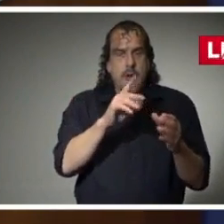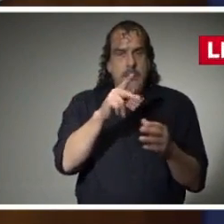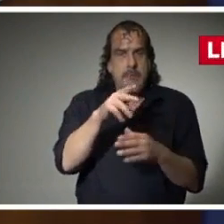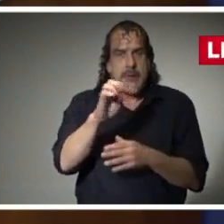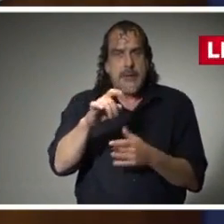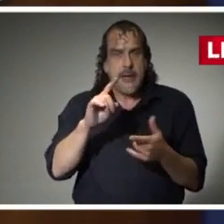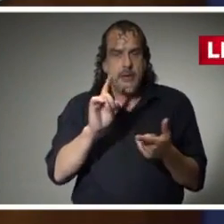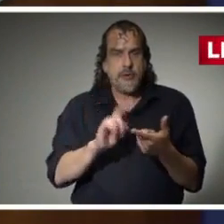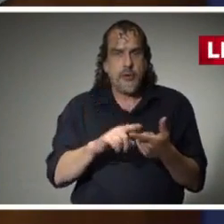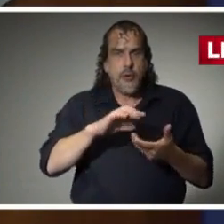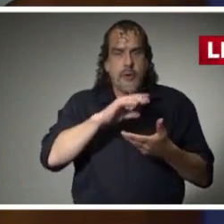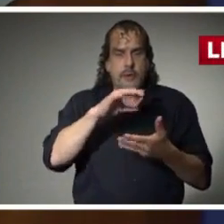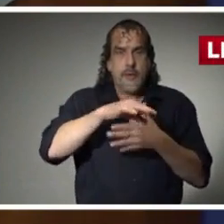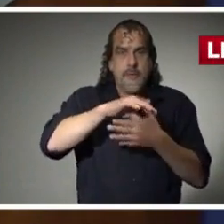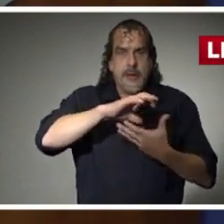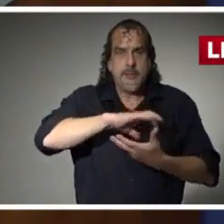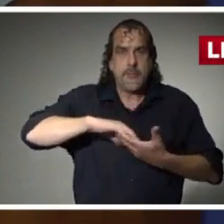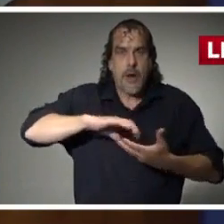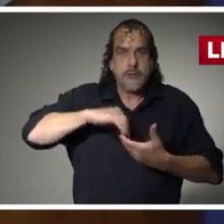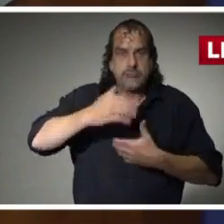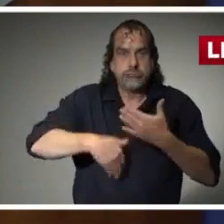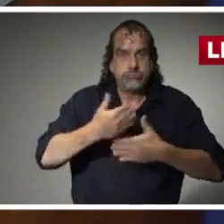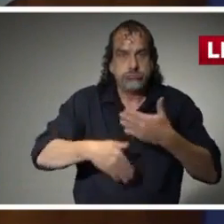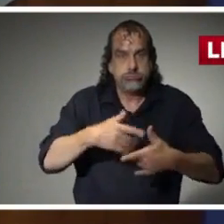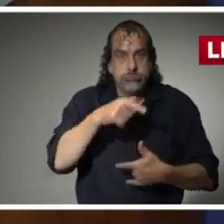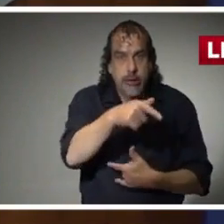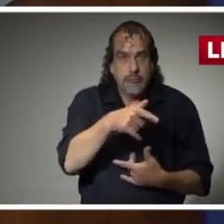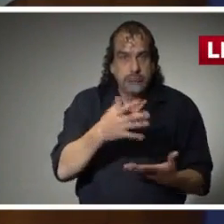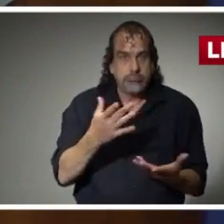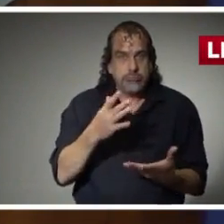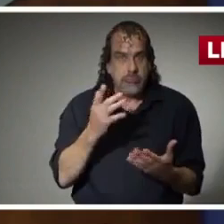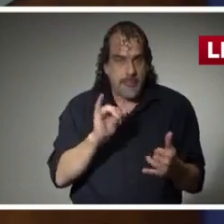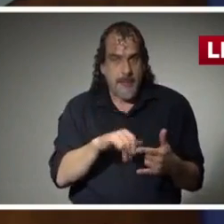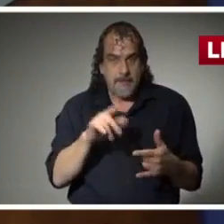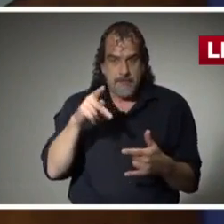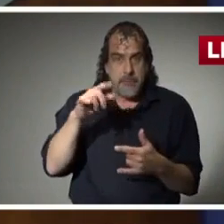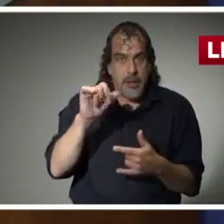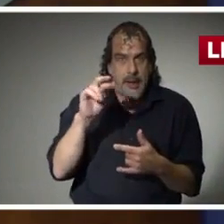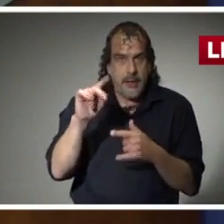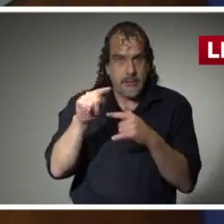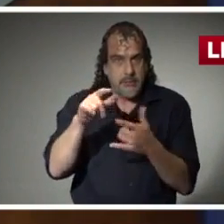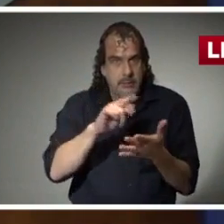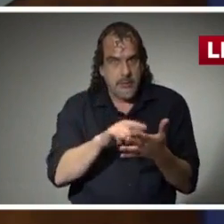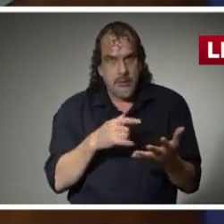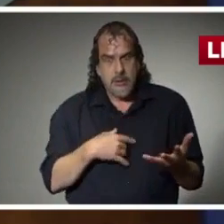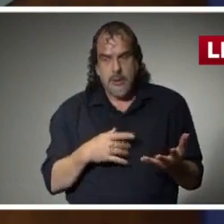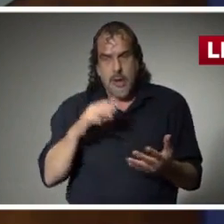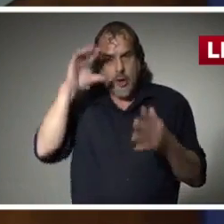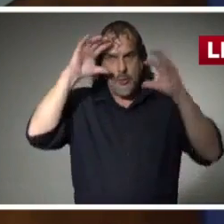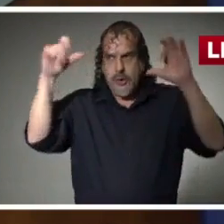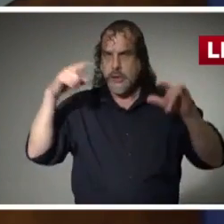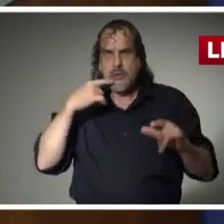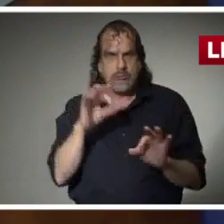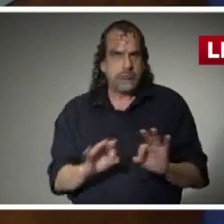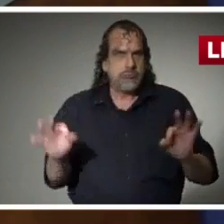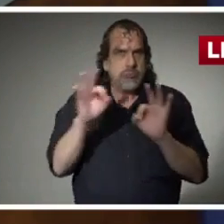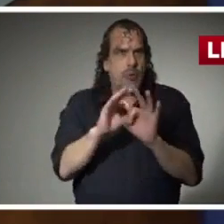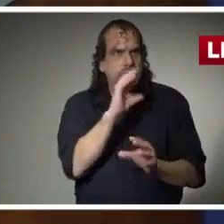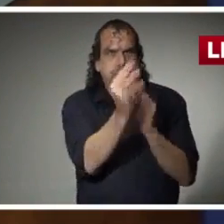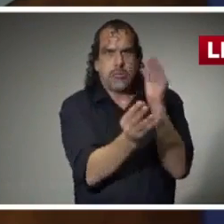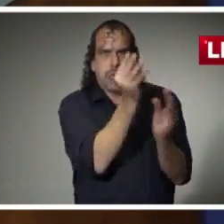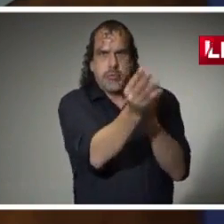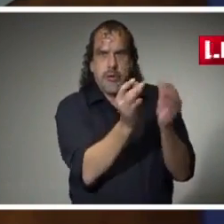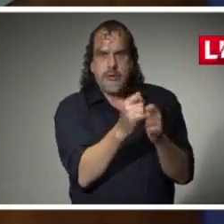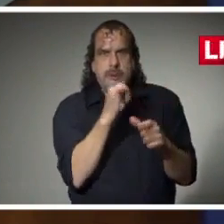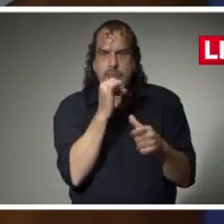meat processing facilities throughout the state. Obviously, the president has made that a priority to ensure that